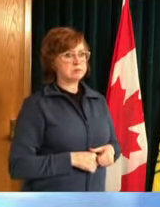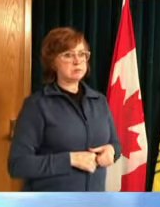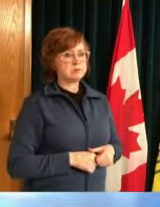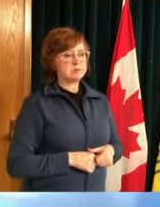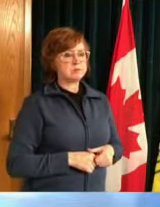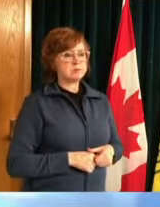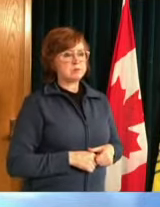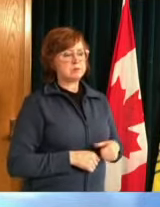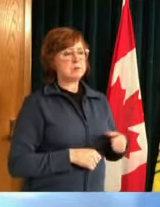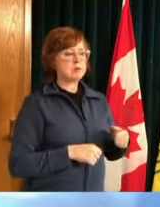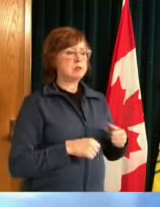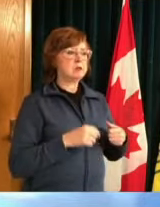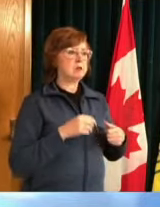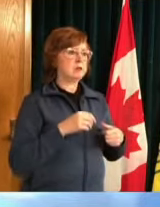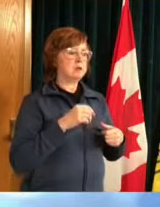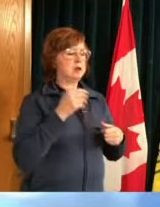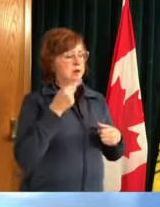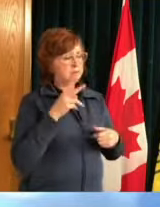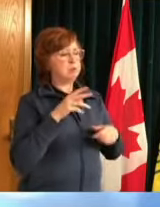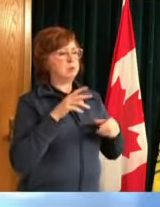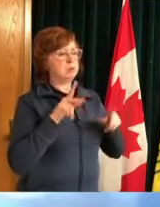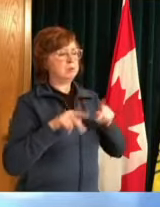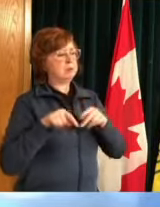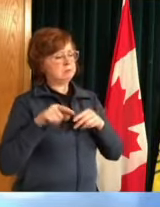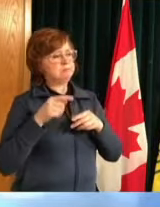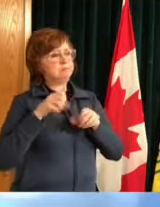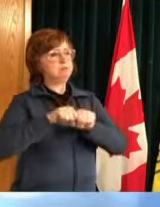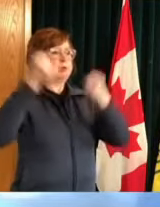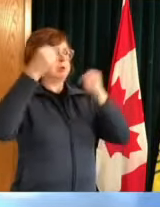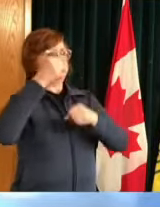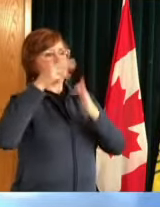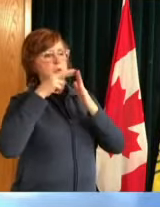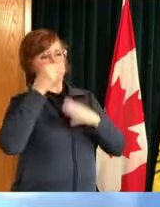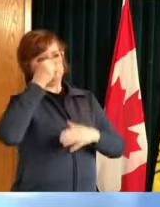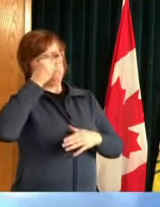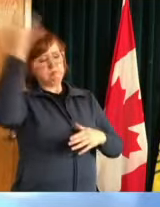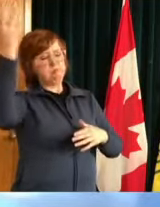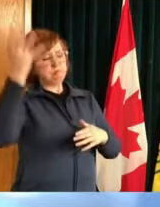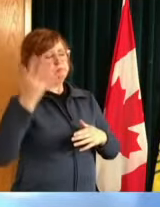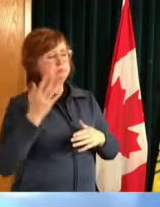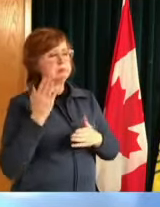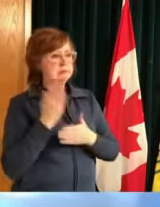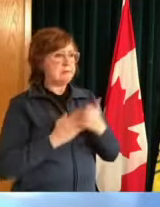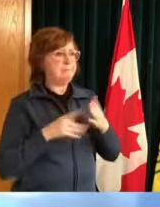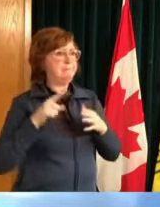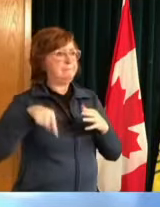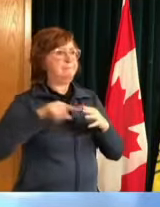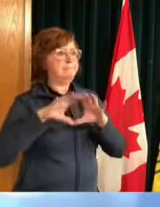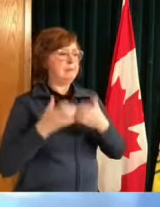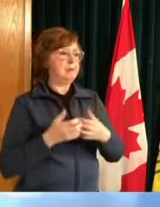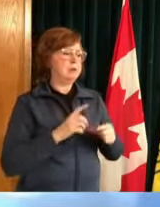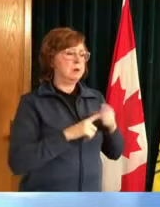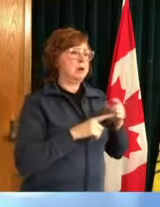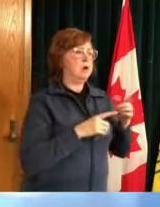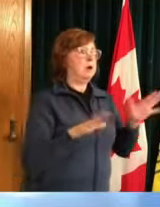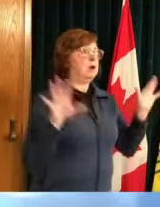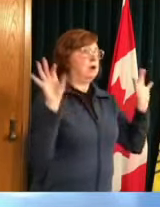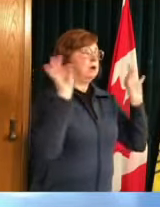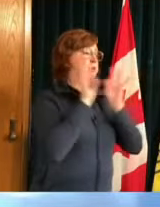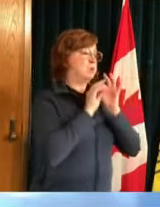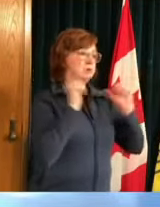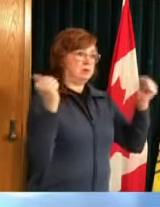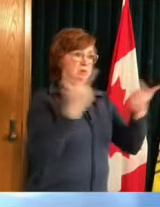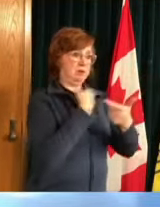end of the day it has has been and will always be about our individual actions and the vast